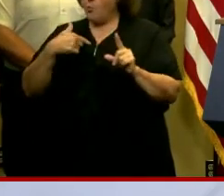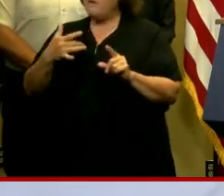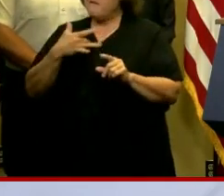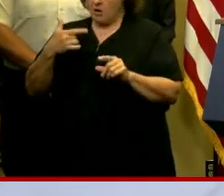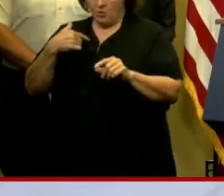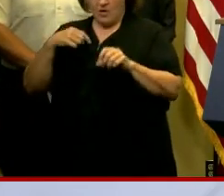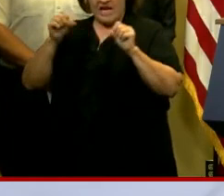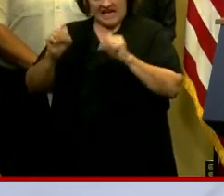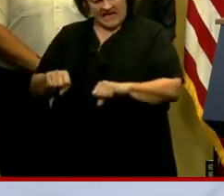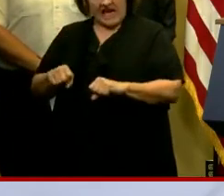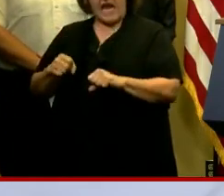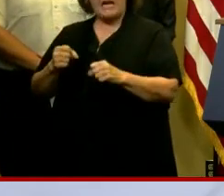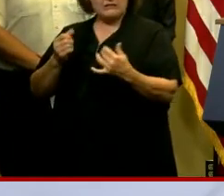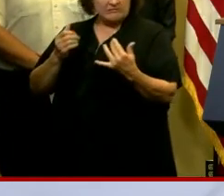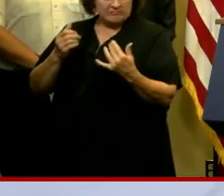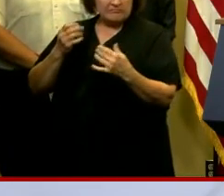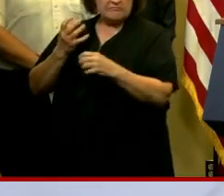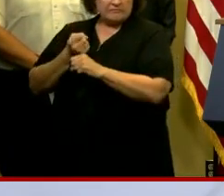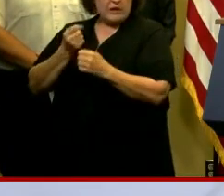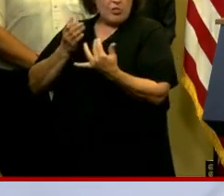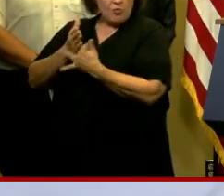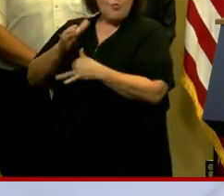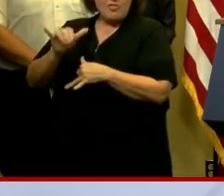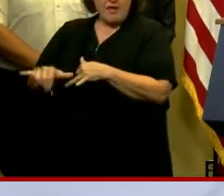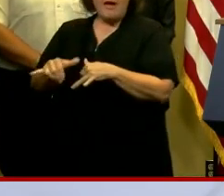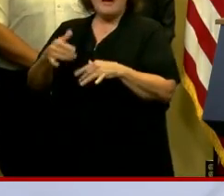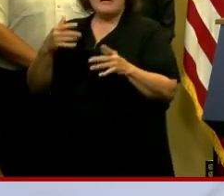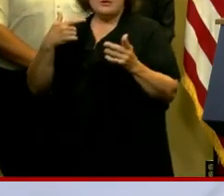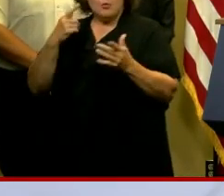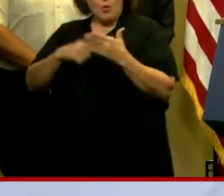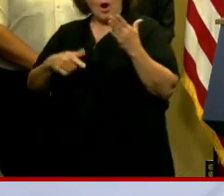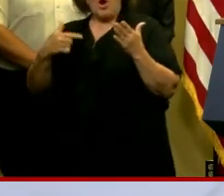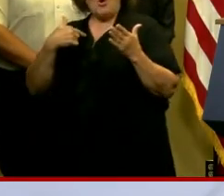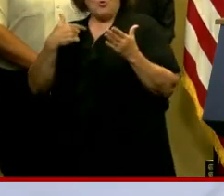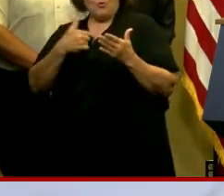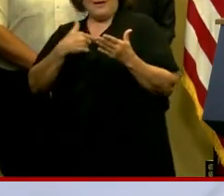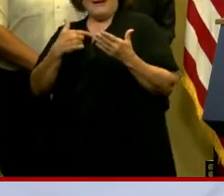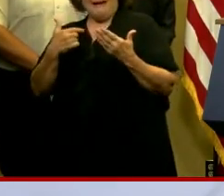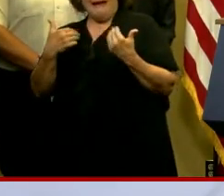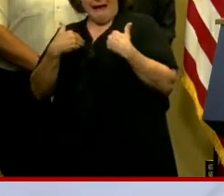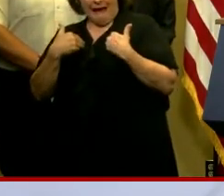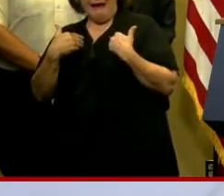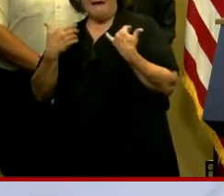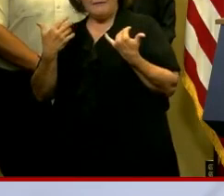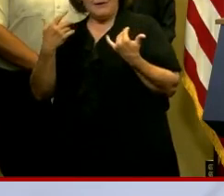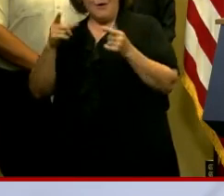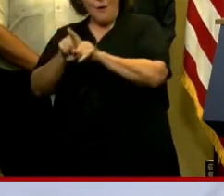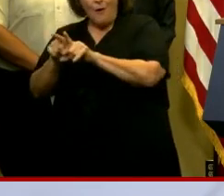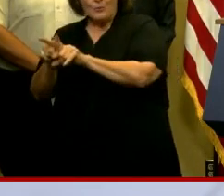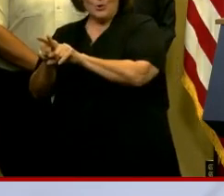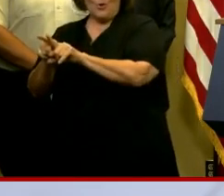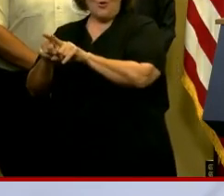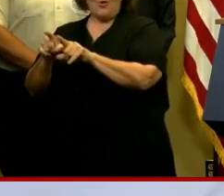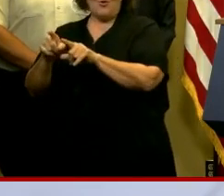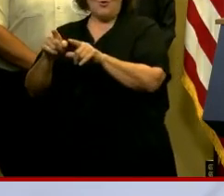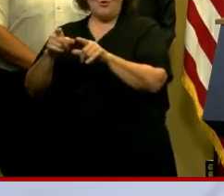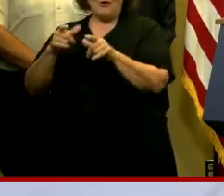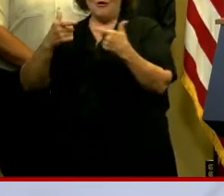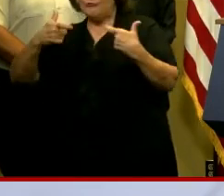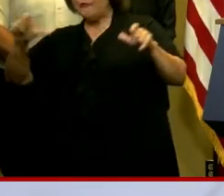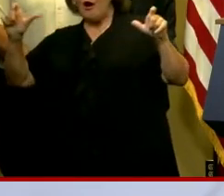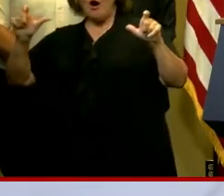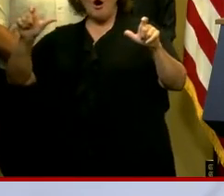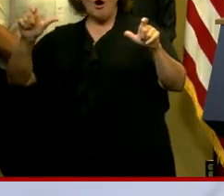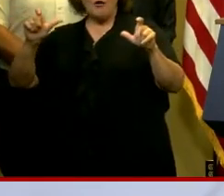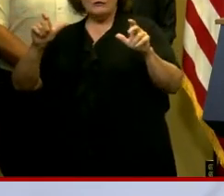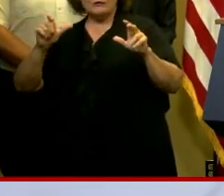going to work through it. And what I mean by that specifically is that we do have a funeral, large funeral plan for